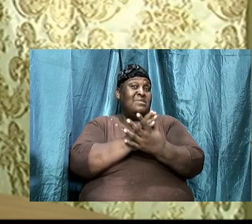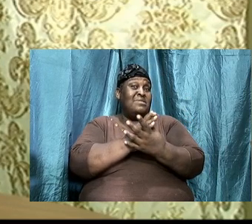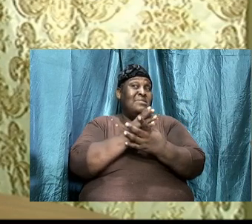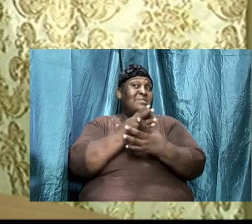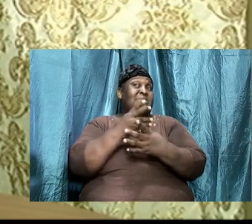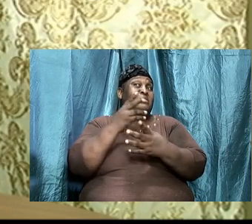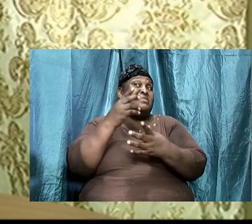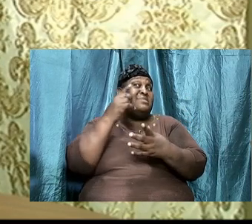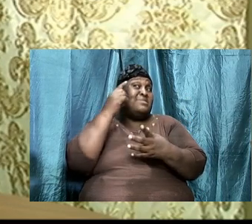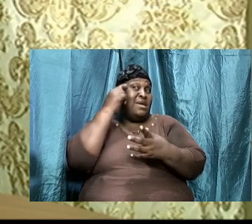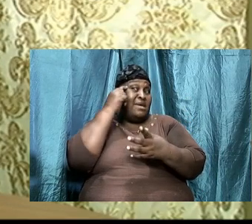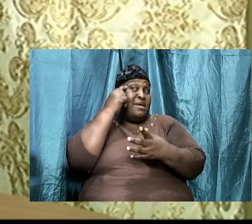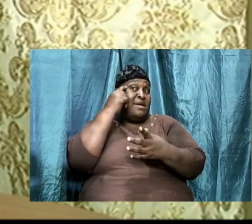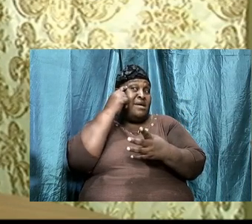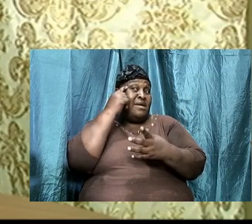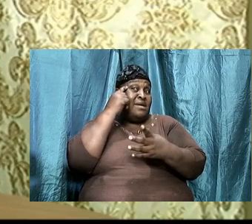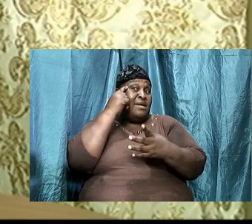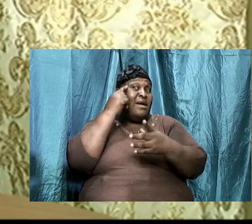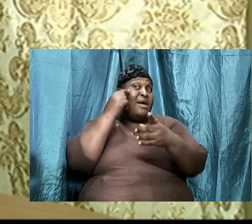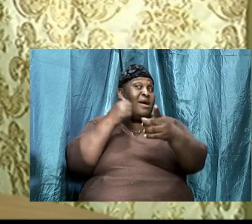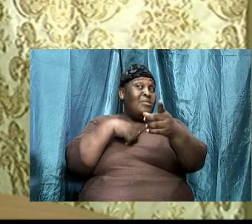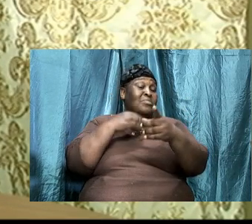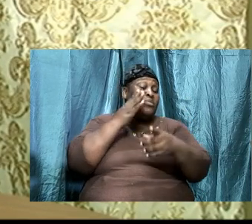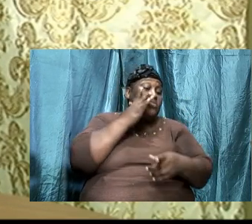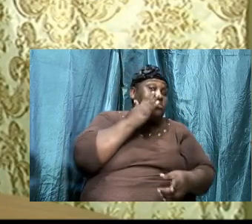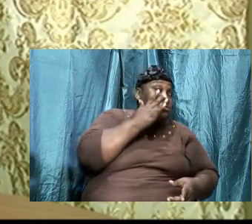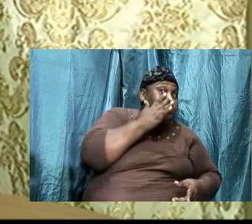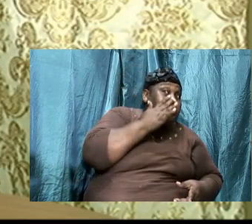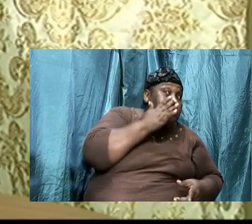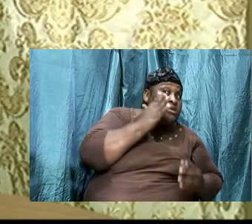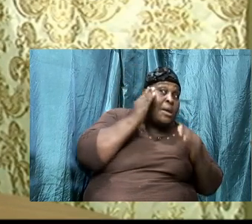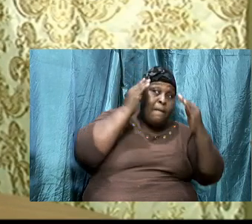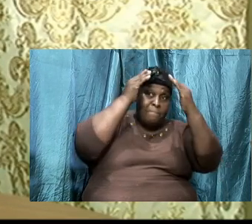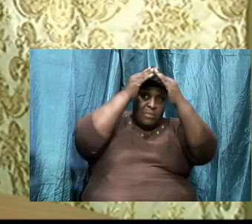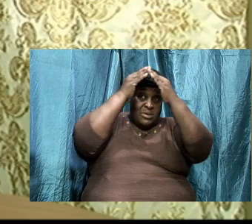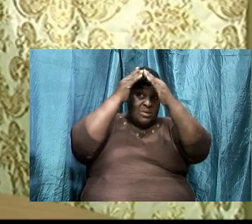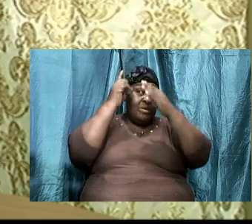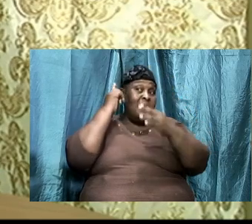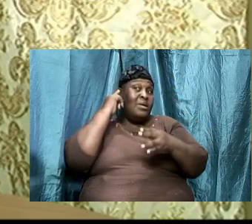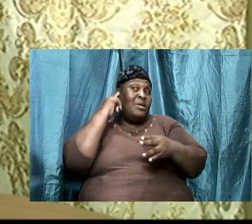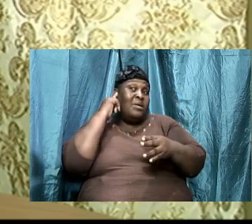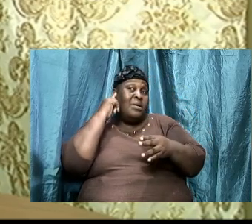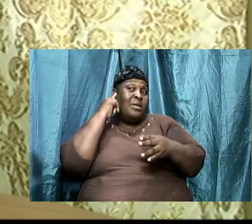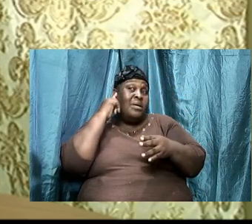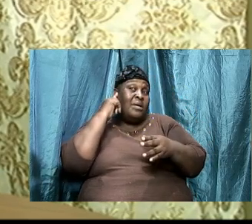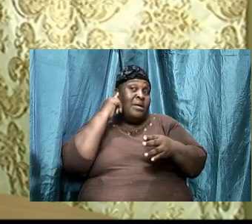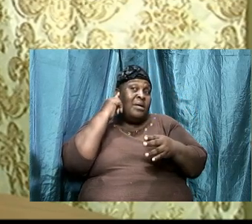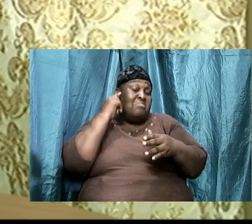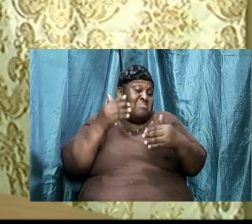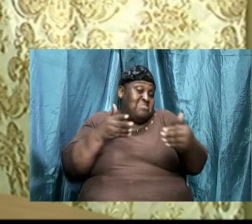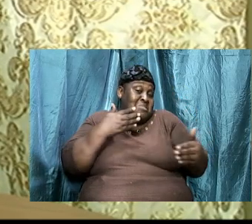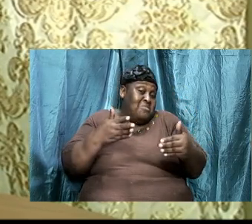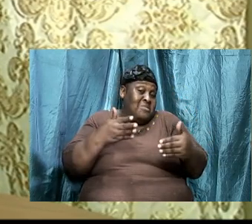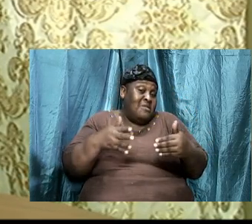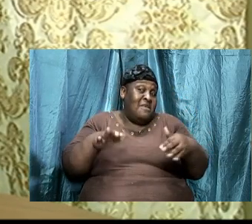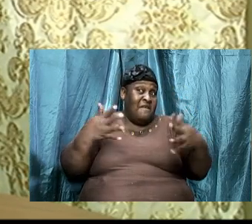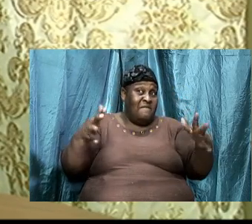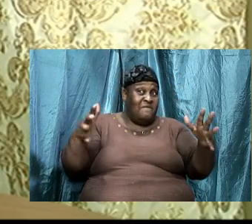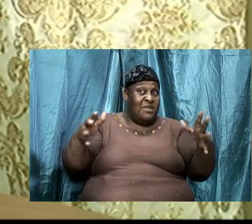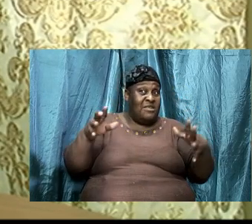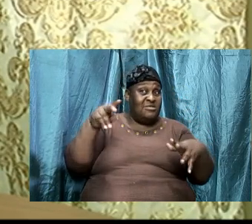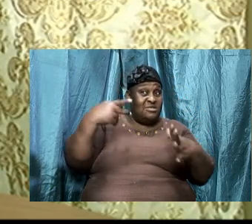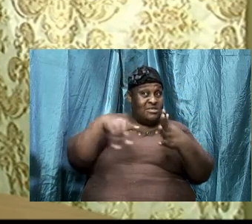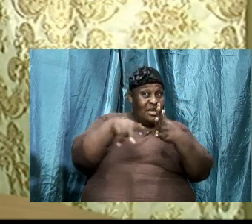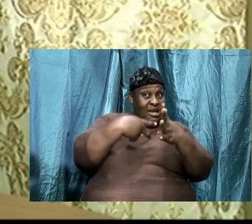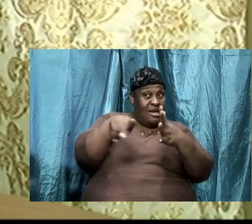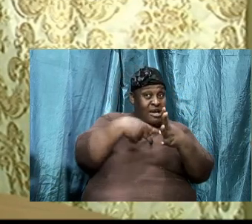you know, you see, when we finish the Psalms, probably we need to read the Proverbs together. And then probably